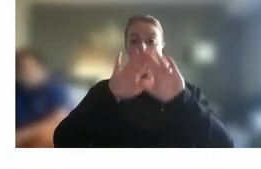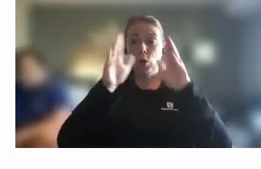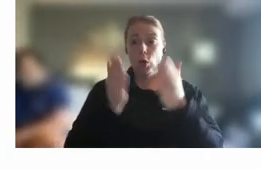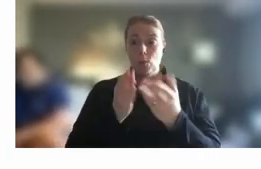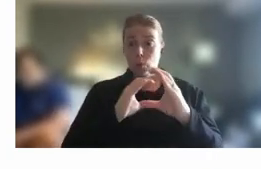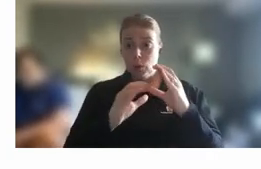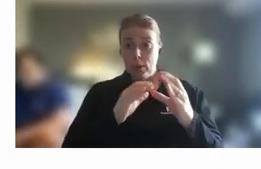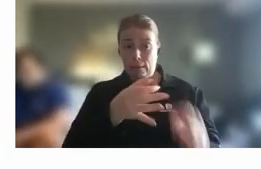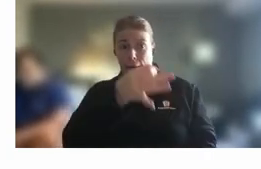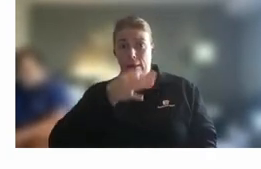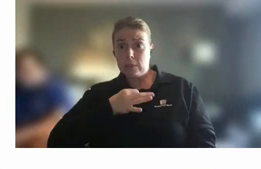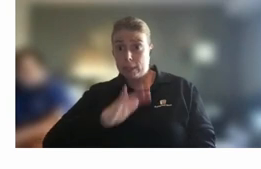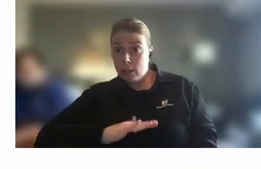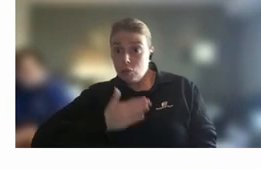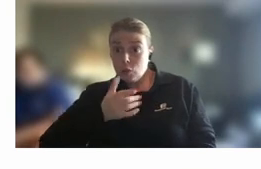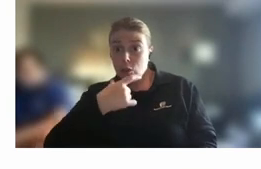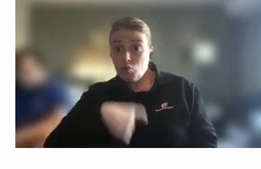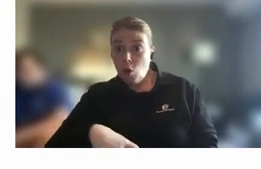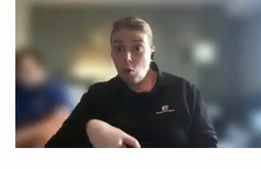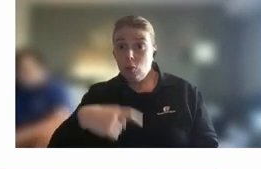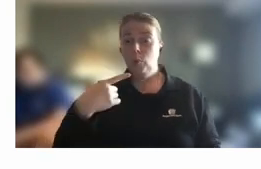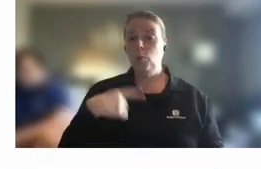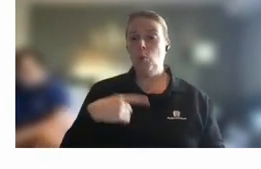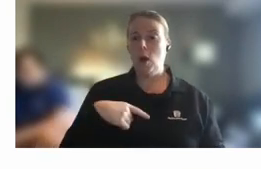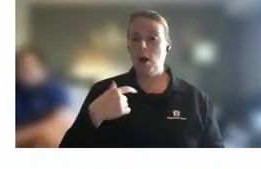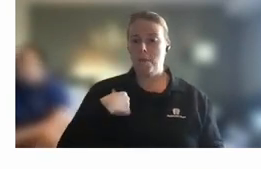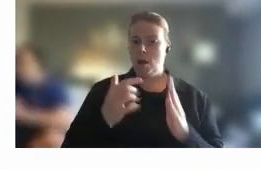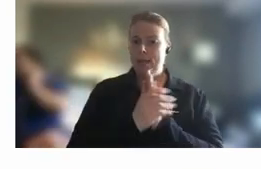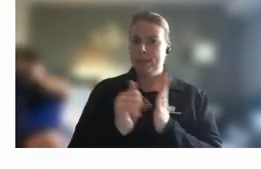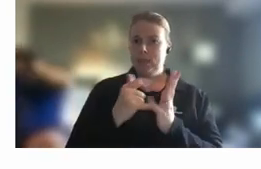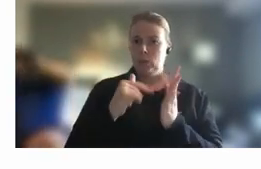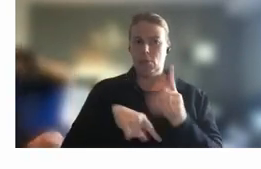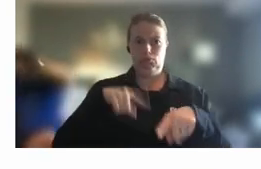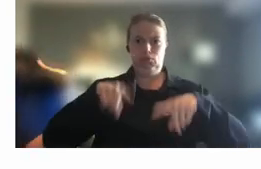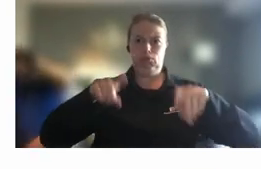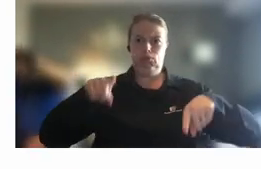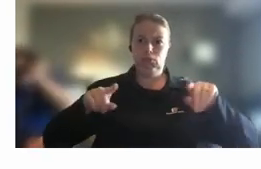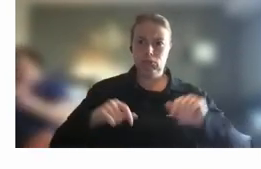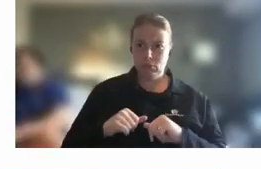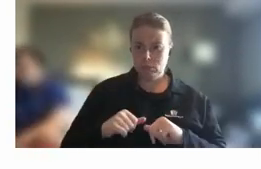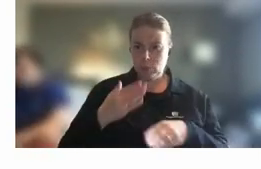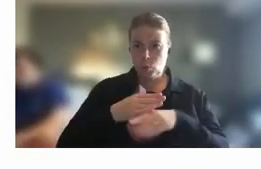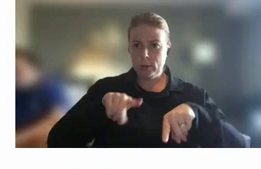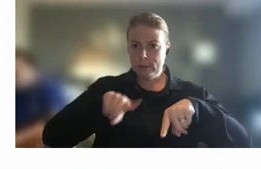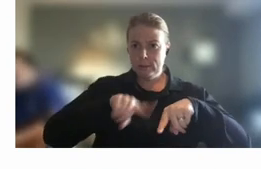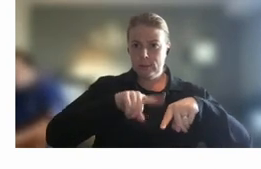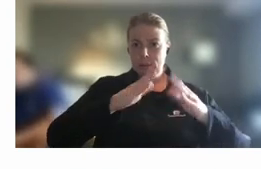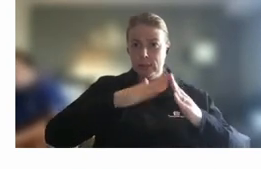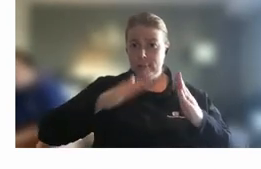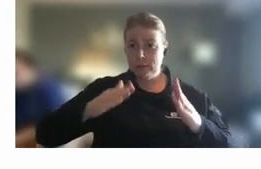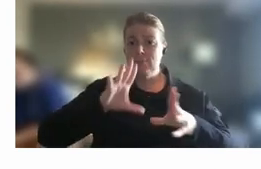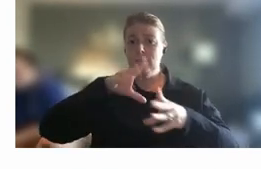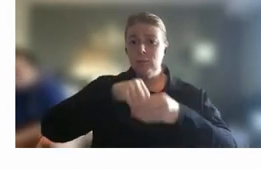this role because i had a very diverse um skill set working across quite a number of industries including professional services